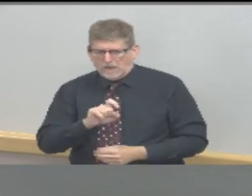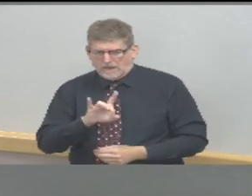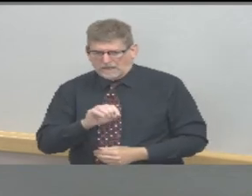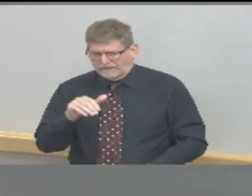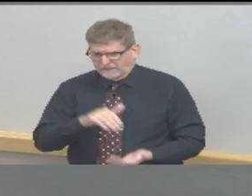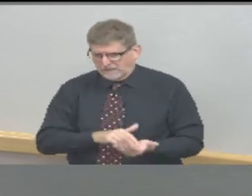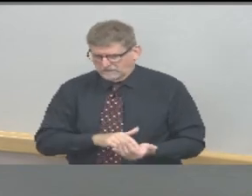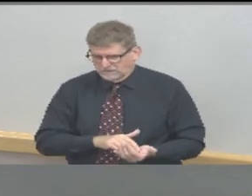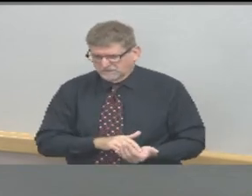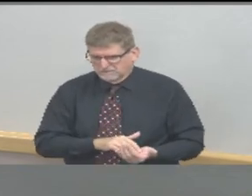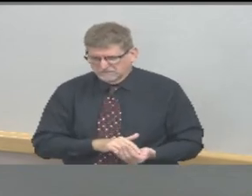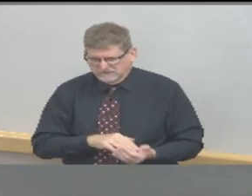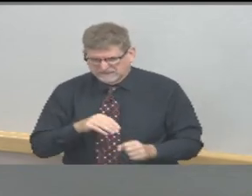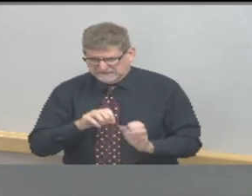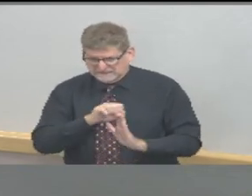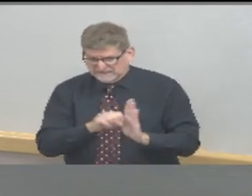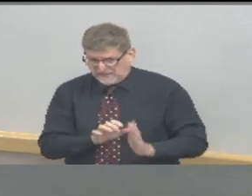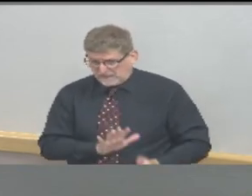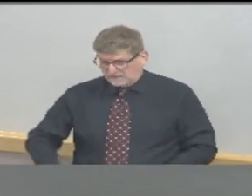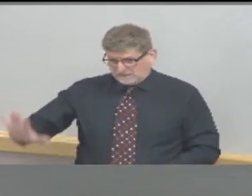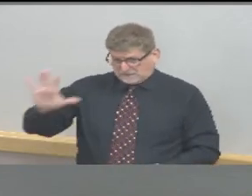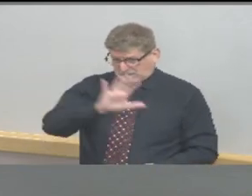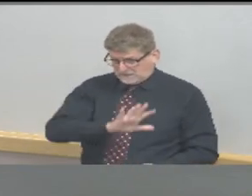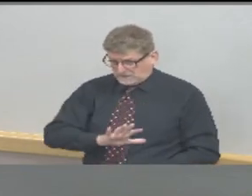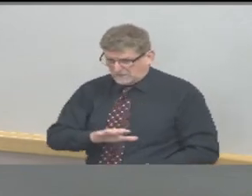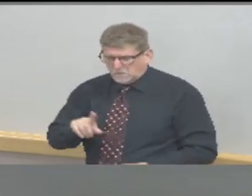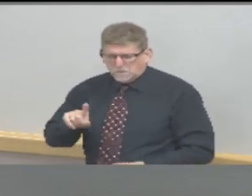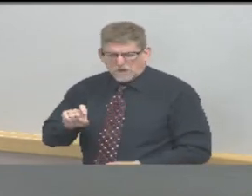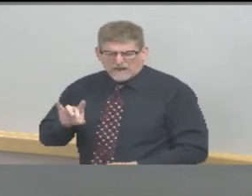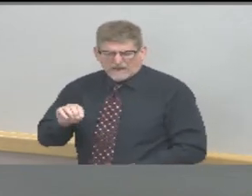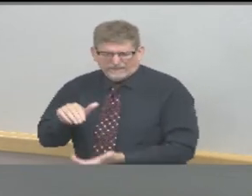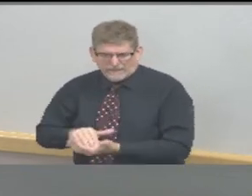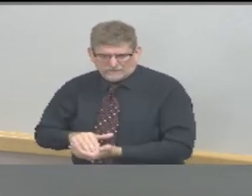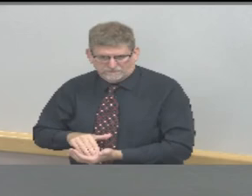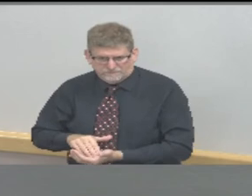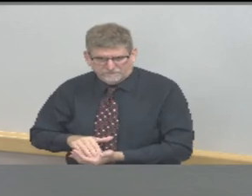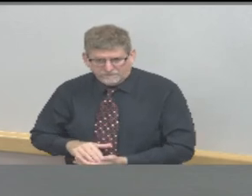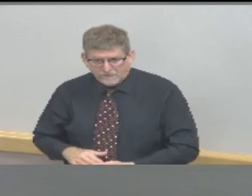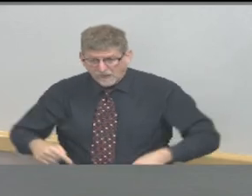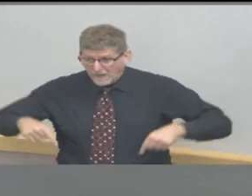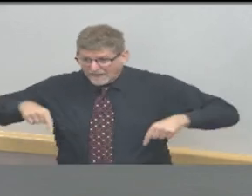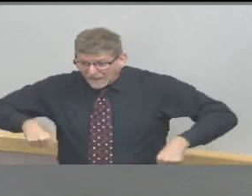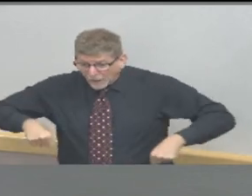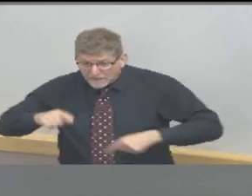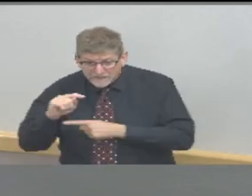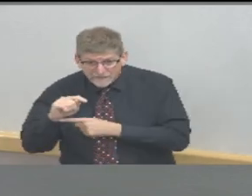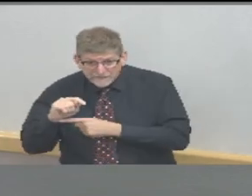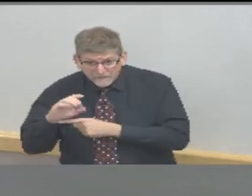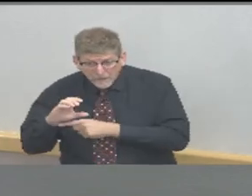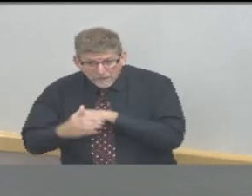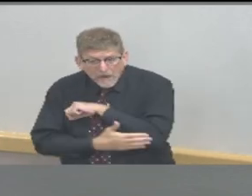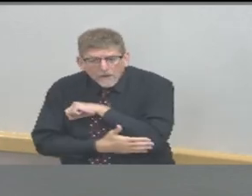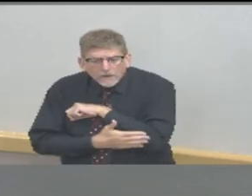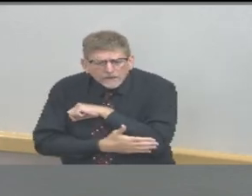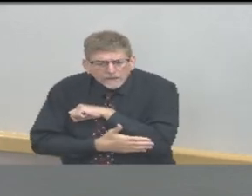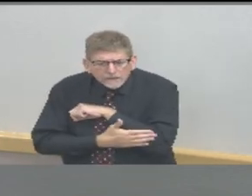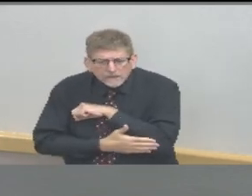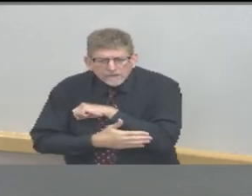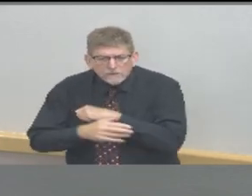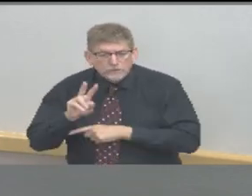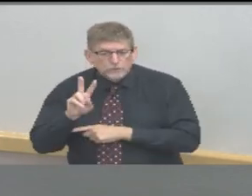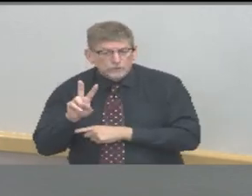here in Tippecanoe County 2.8 percent of our population is 5,400 people among